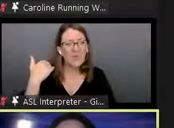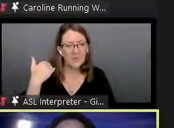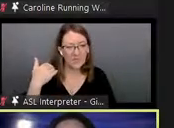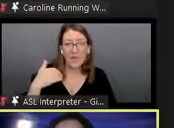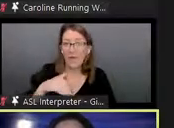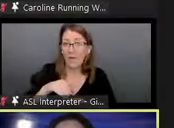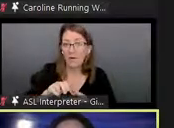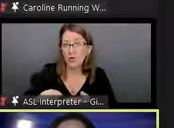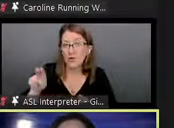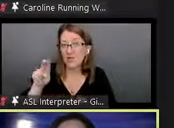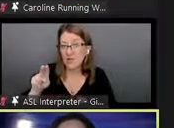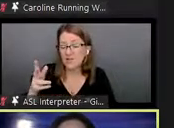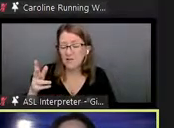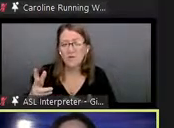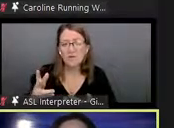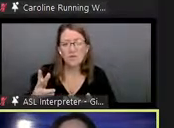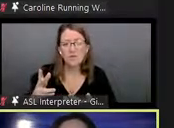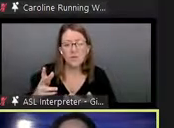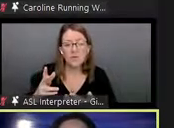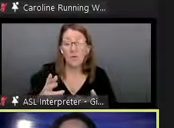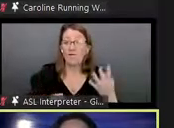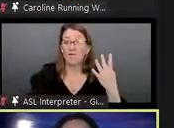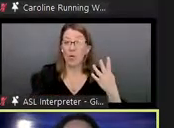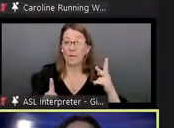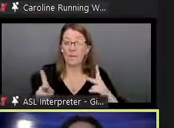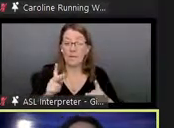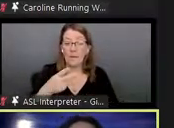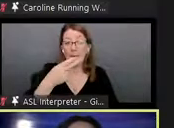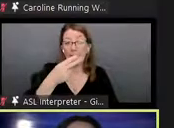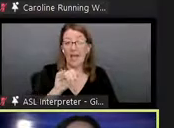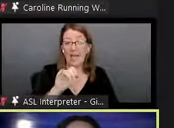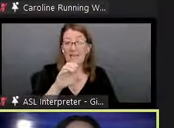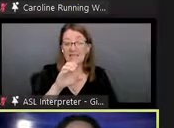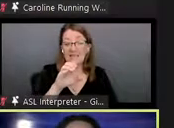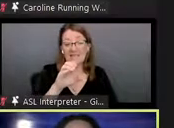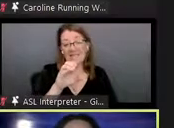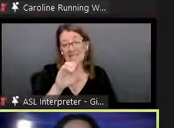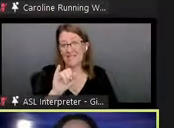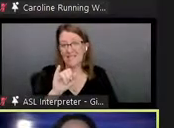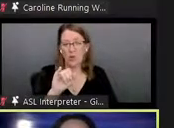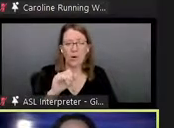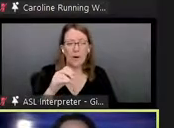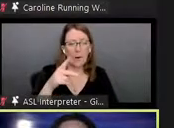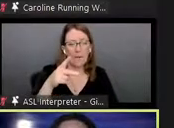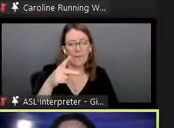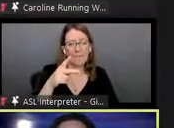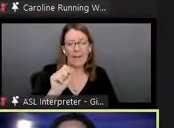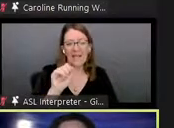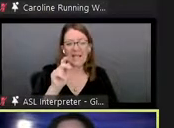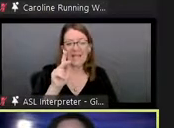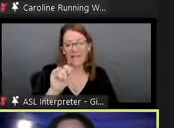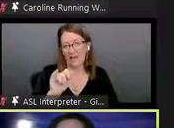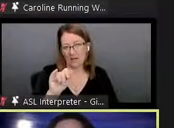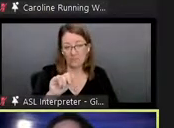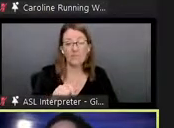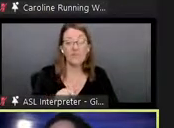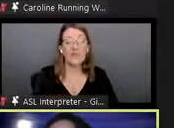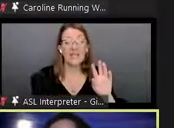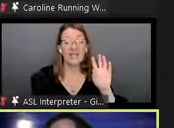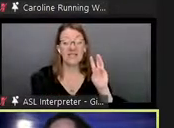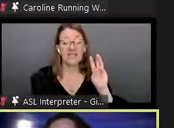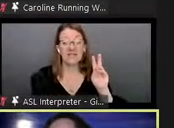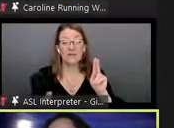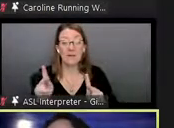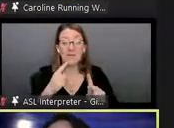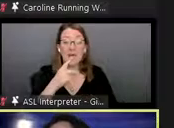university um four people said paisi or paiki the variation six said paiki haave